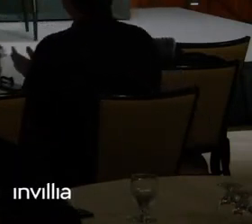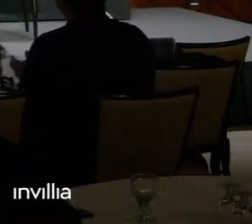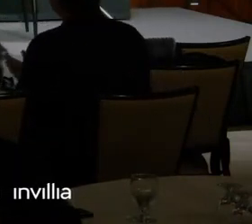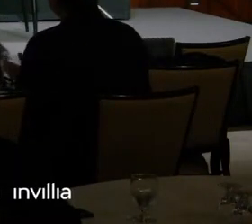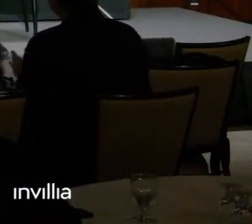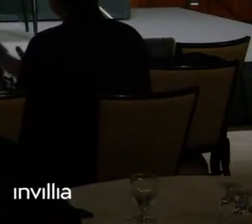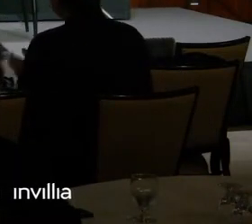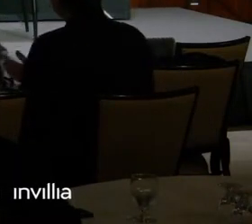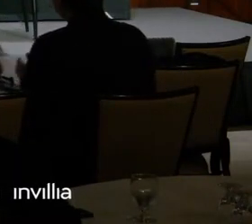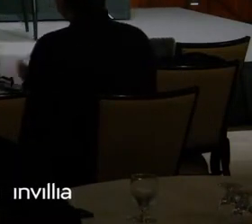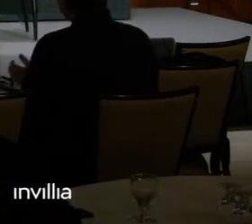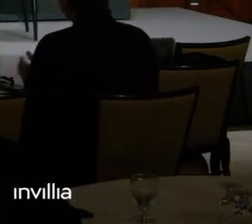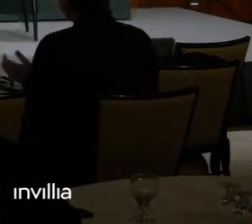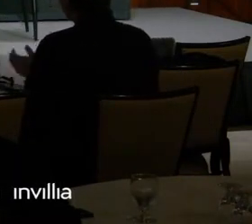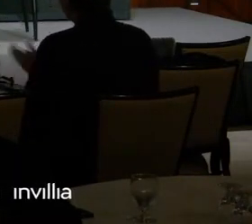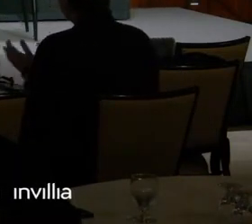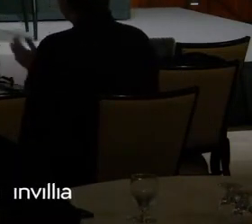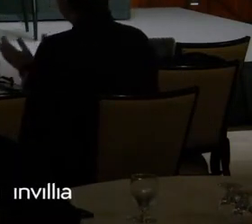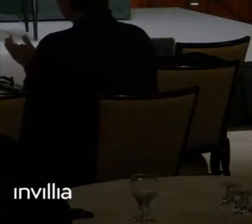Good morning, everybody!